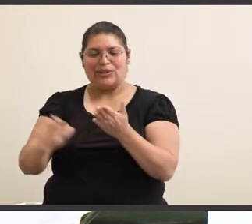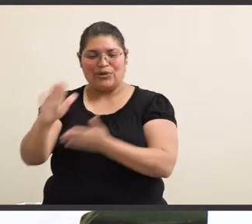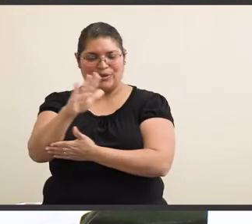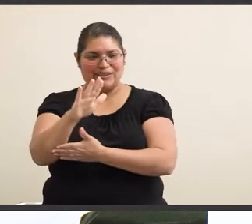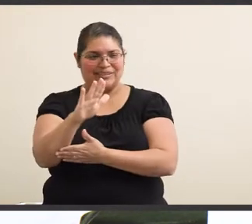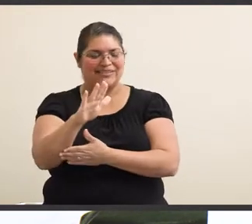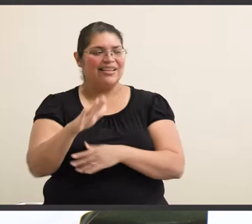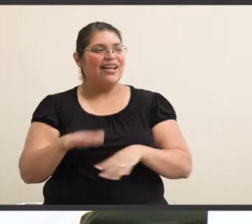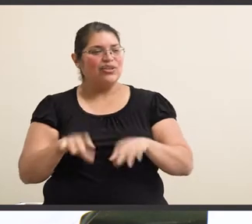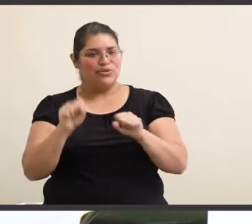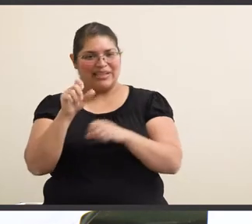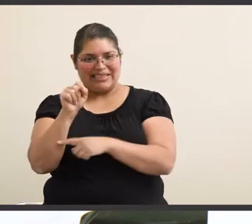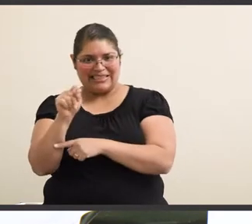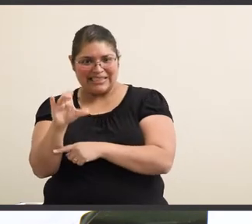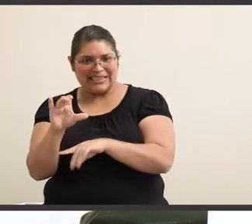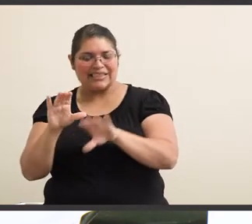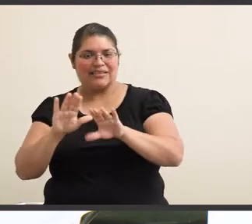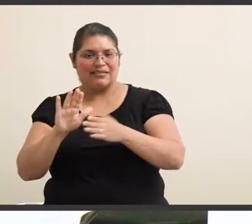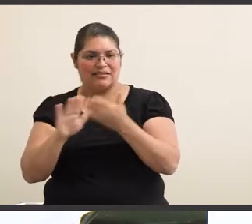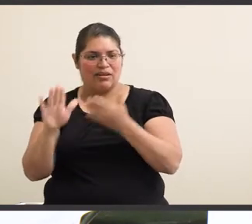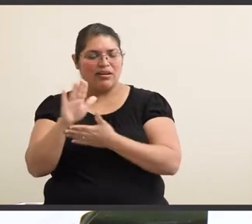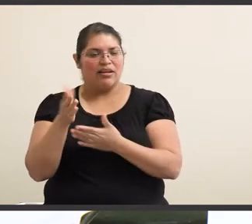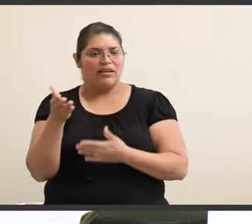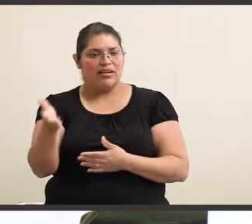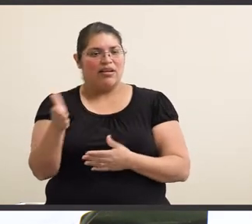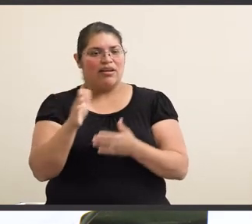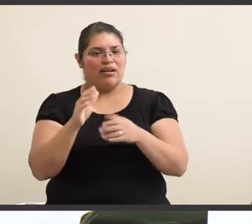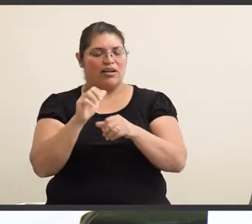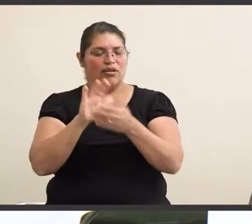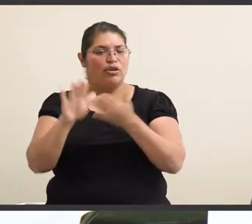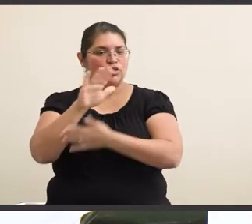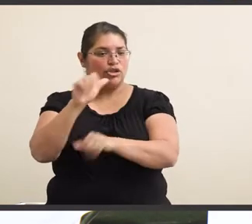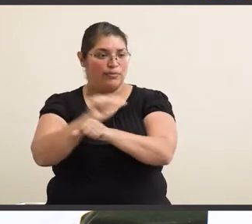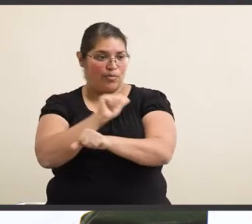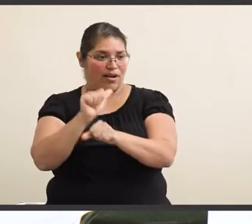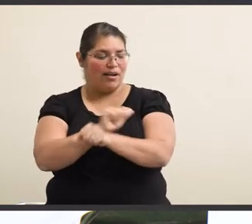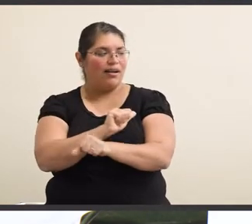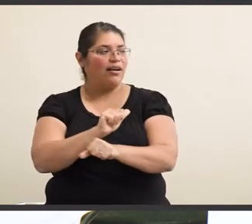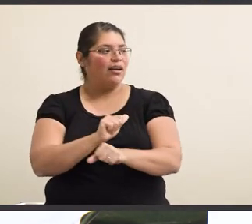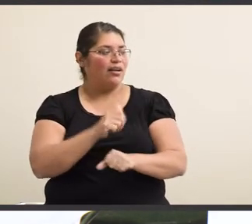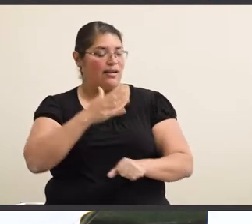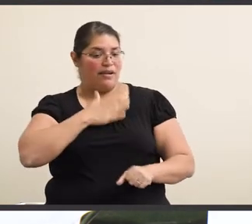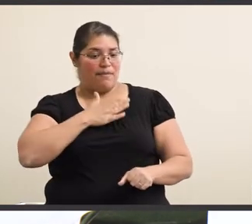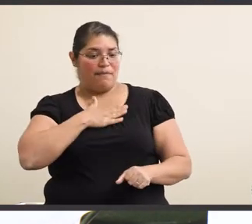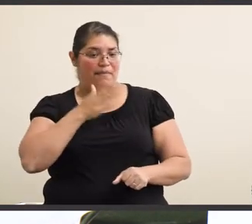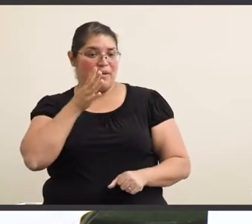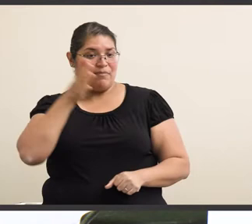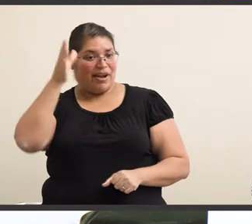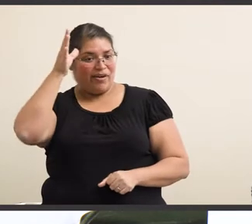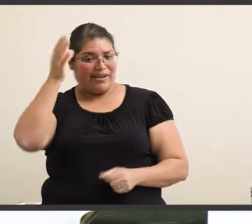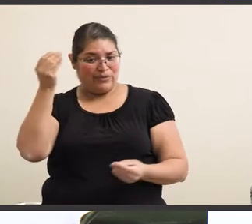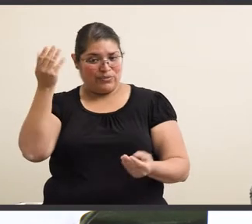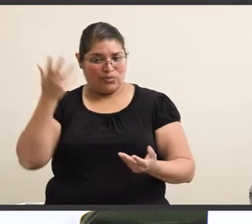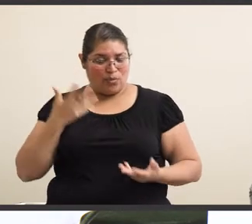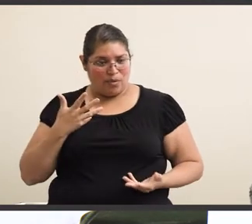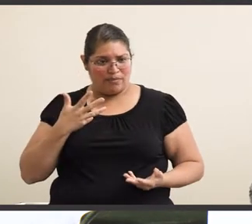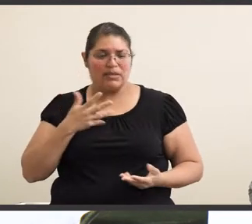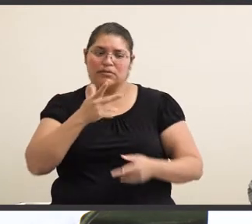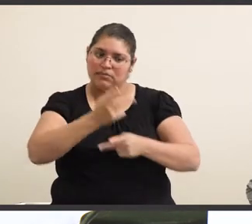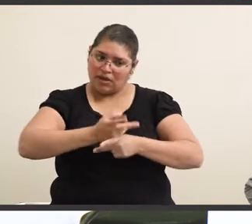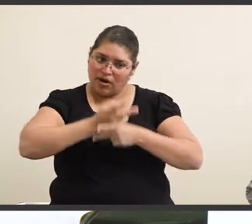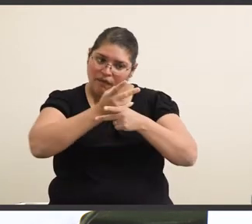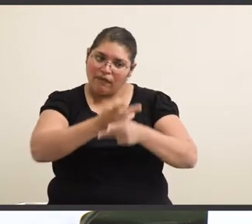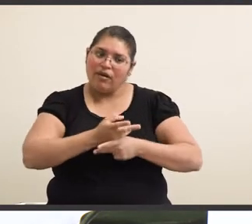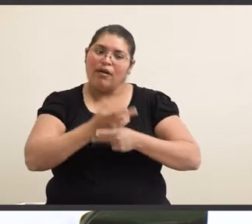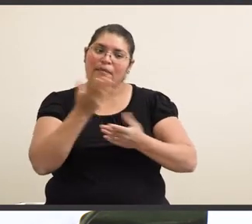I took it at STC, and I took college algebra, and my parents actually told me, be careful